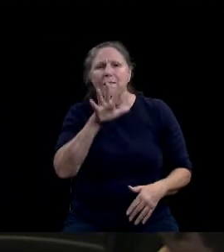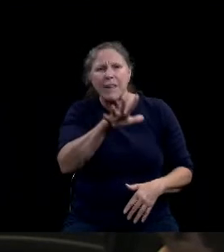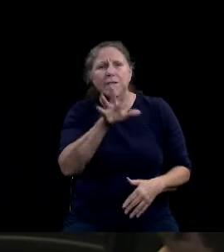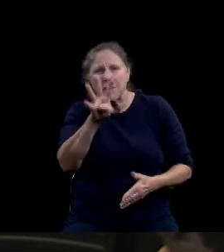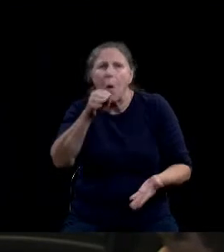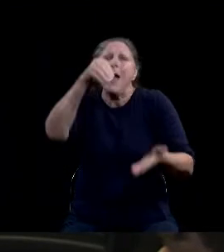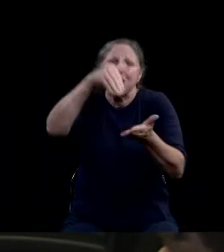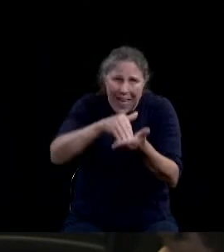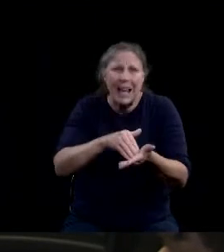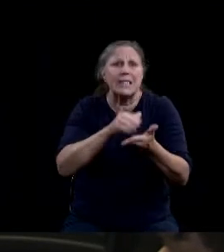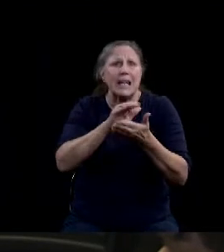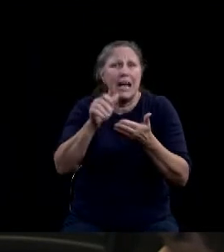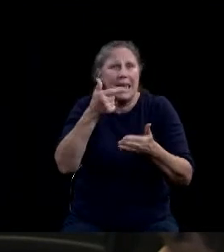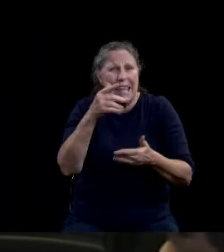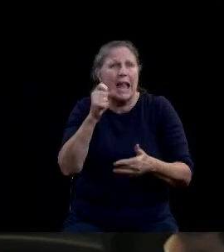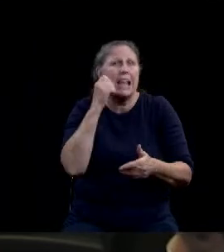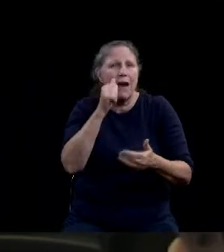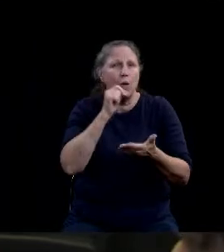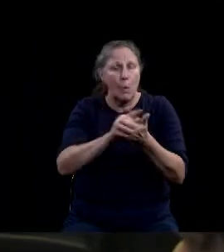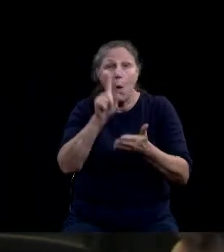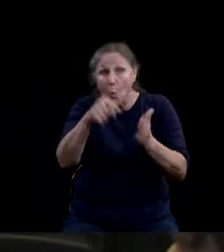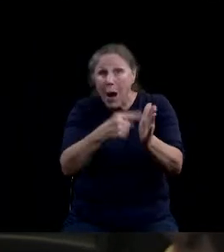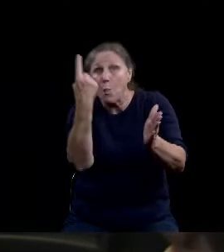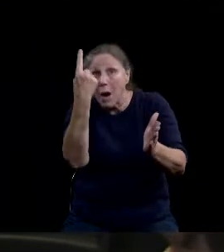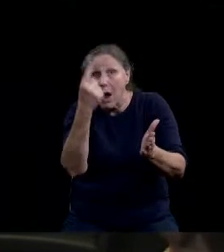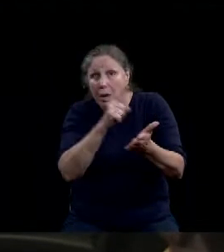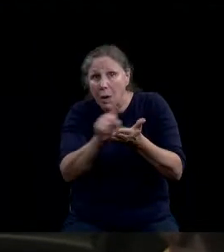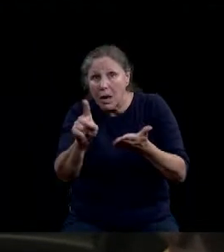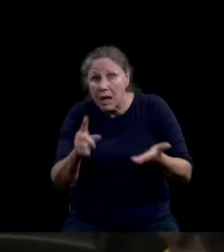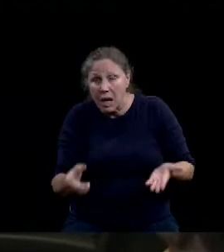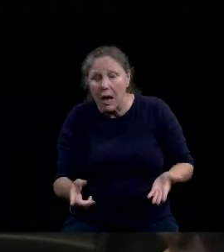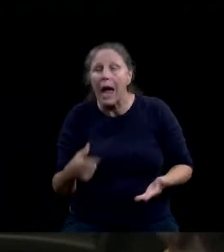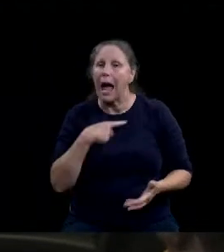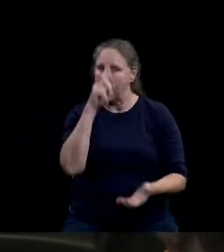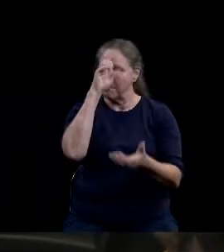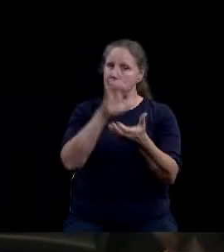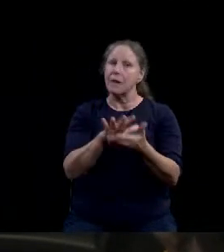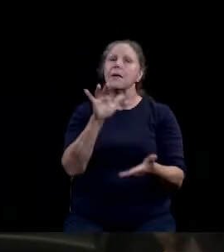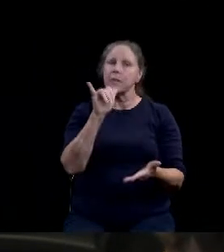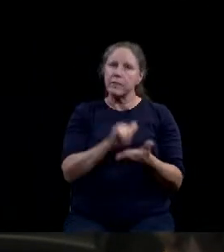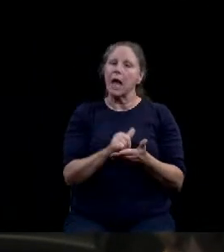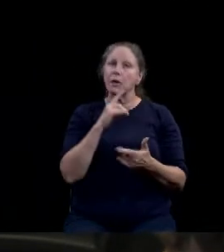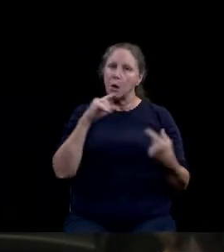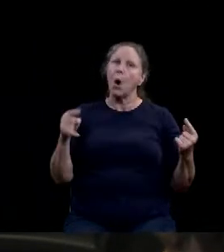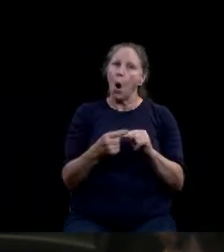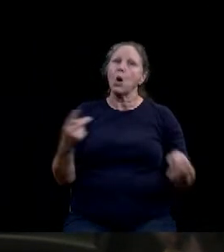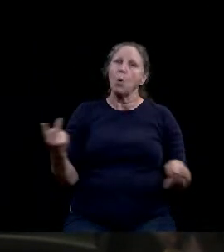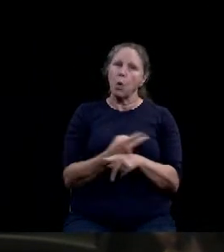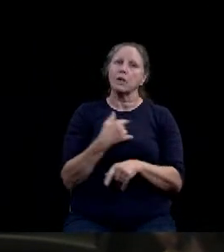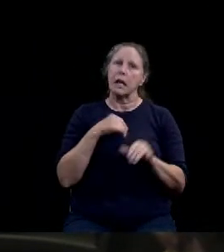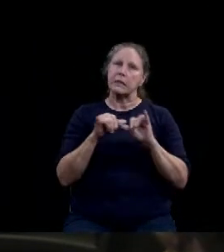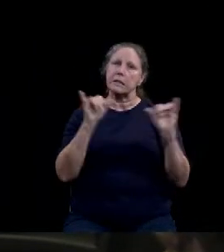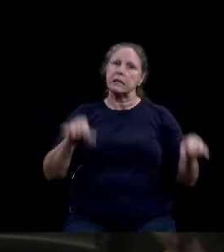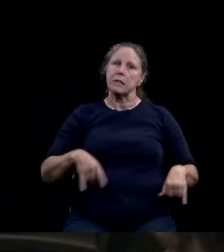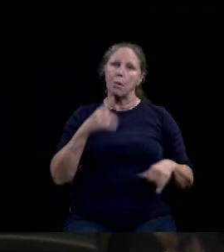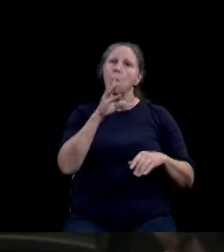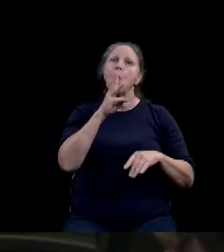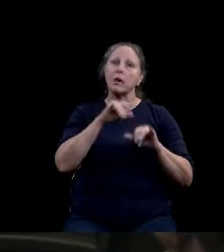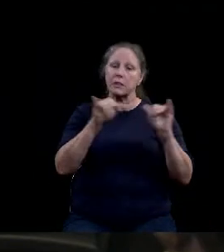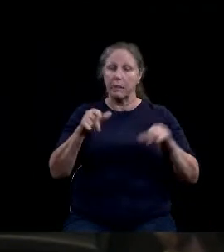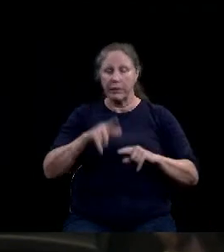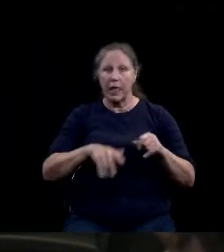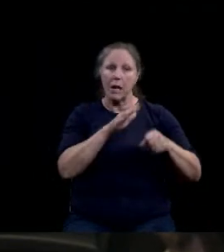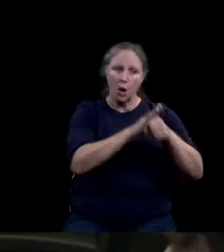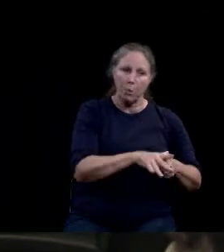week. I believe that's going to be more harm to the water system than what a low pressure dosage system is going to do to anything,